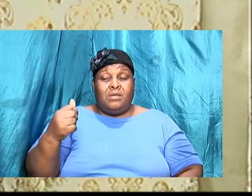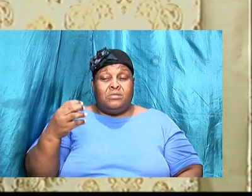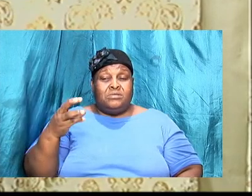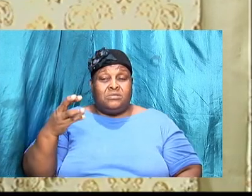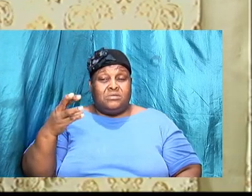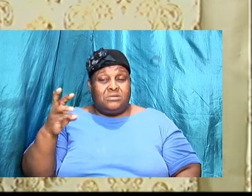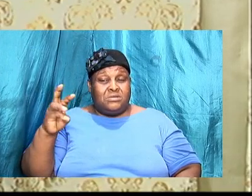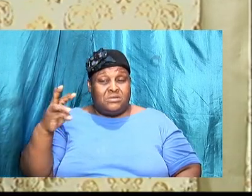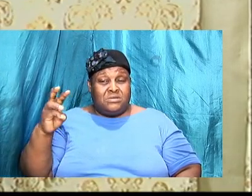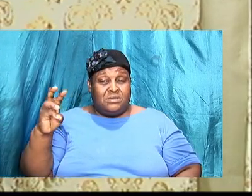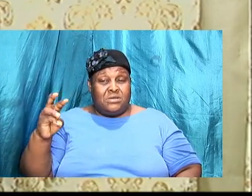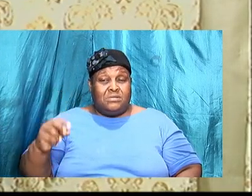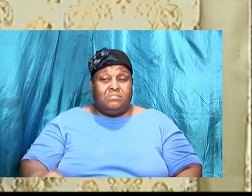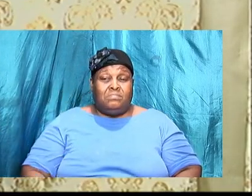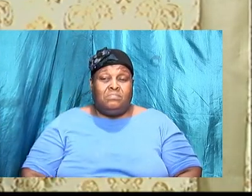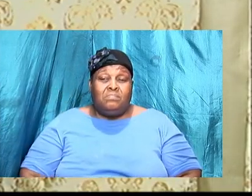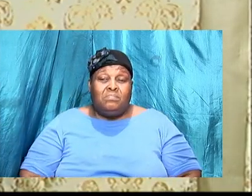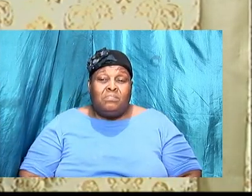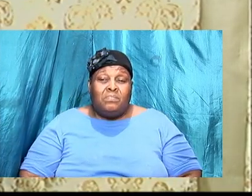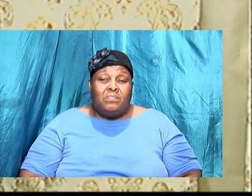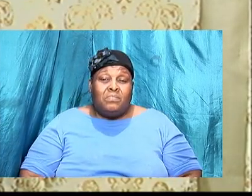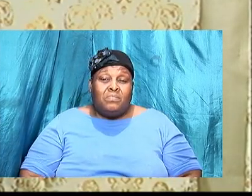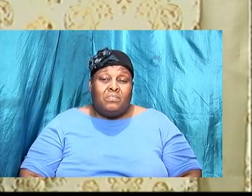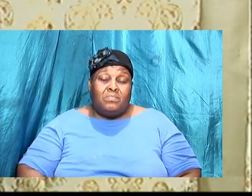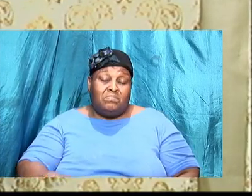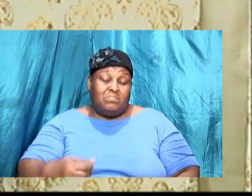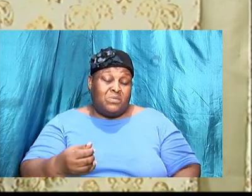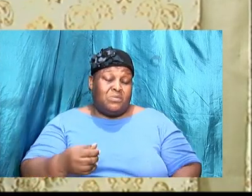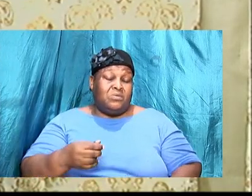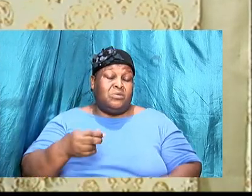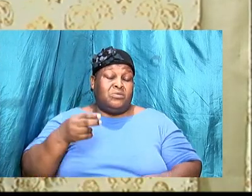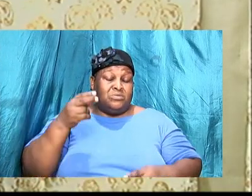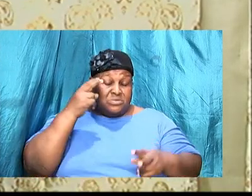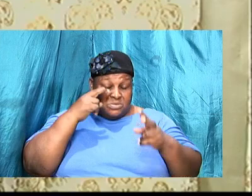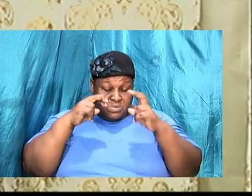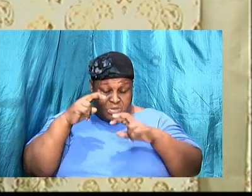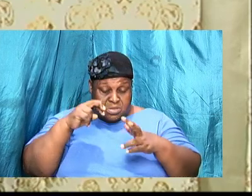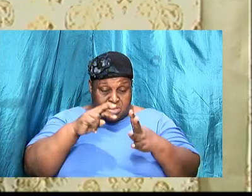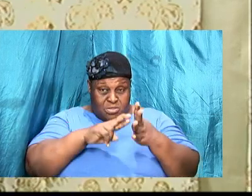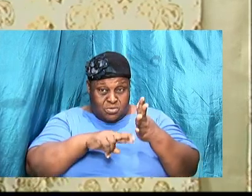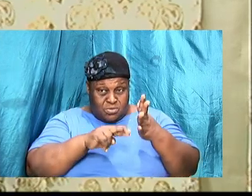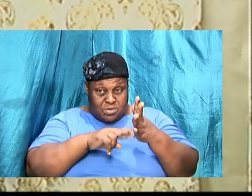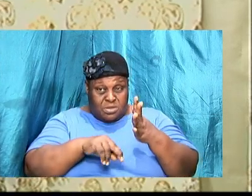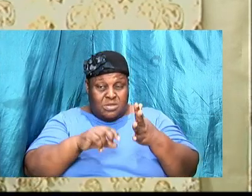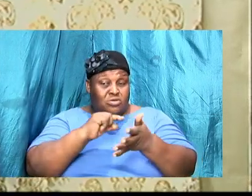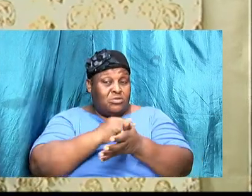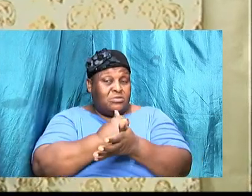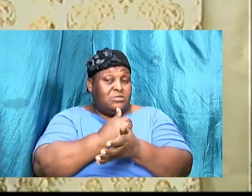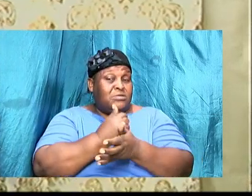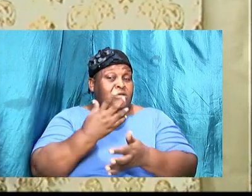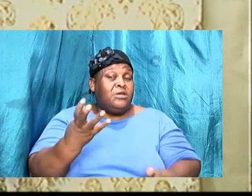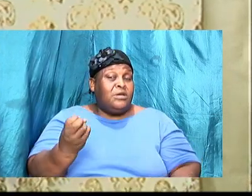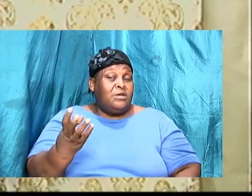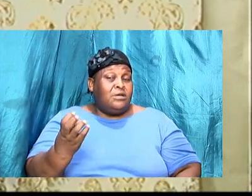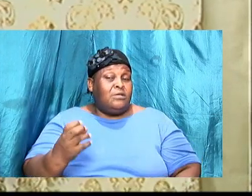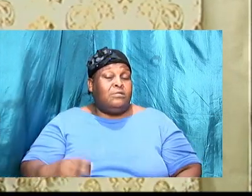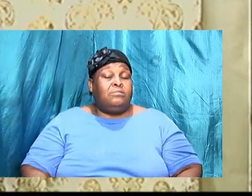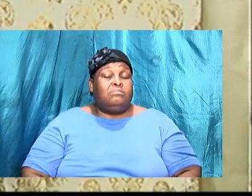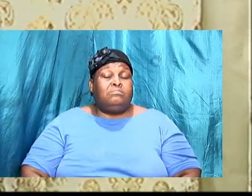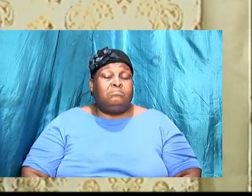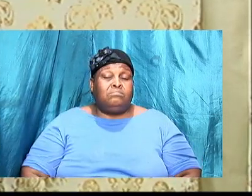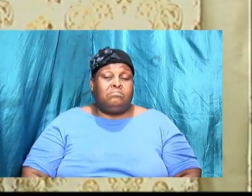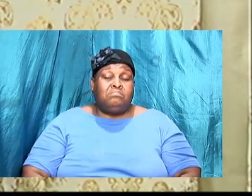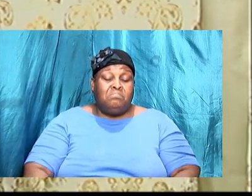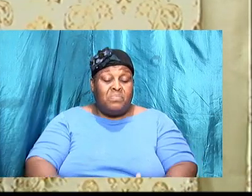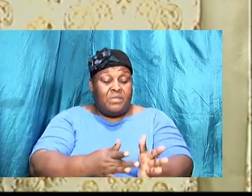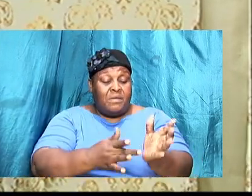going to read through all of them tonight, but we're just going to look at Genesis chapter 15, and then, you know, we will get in the Word. the